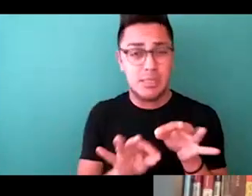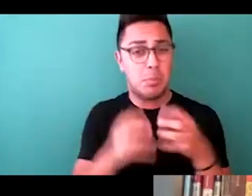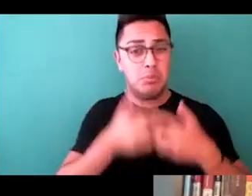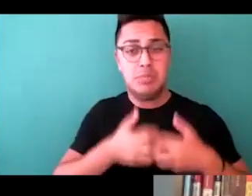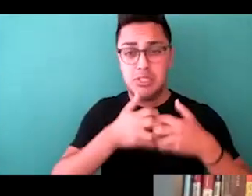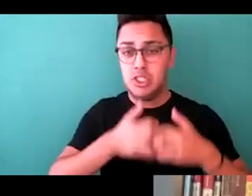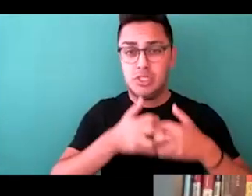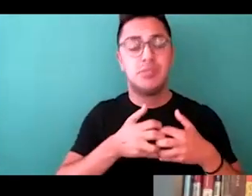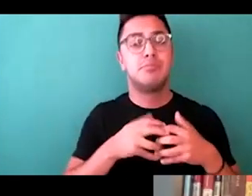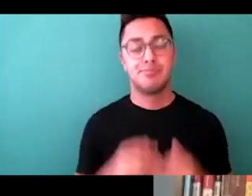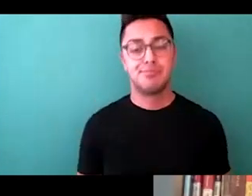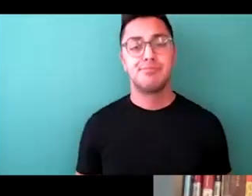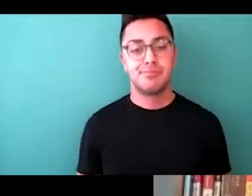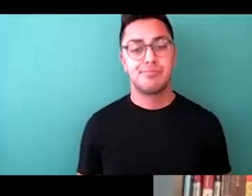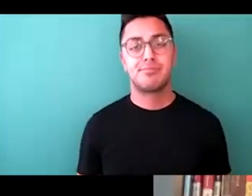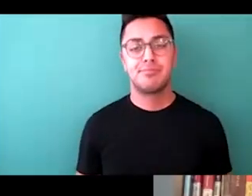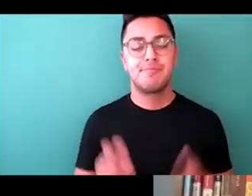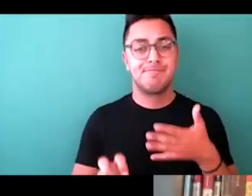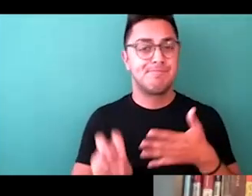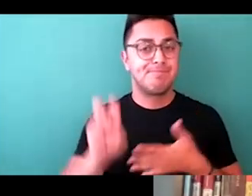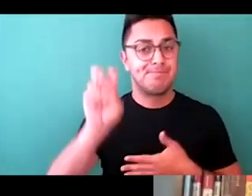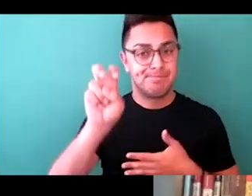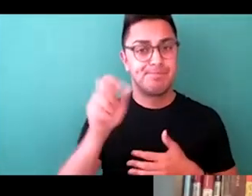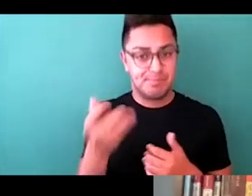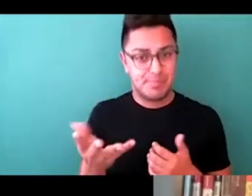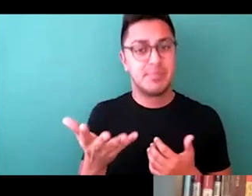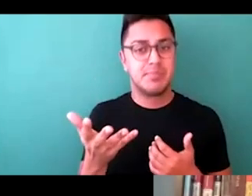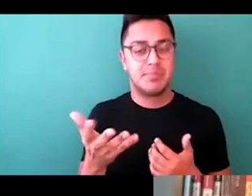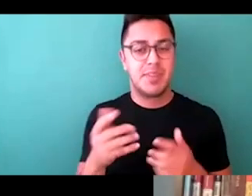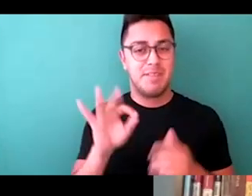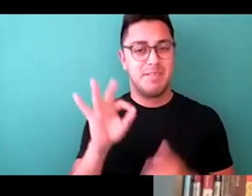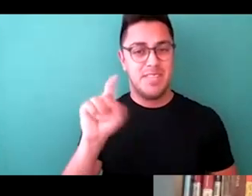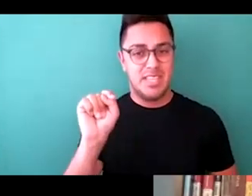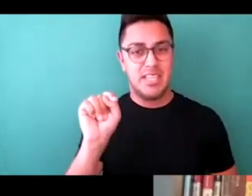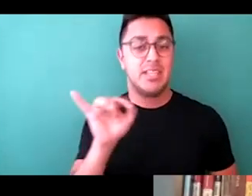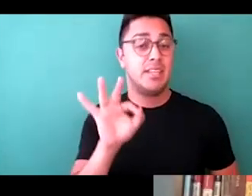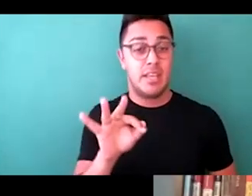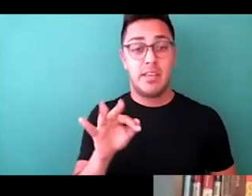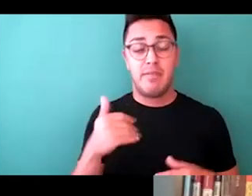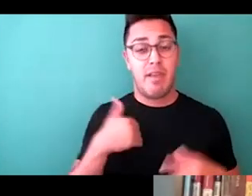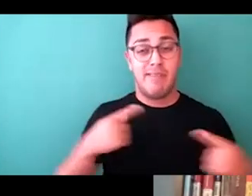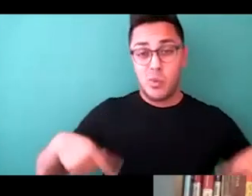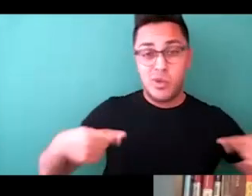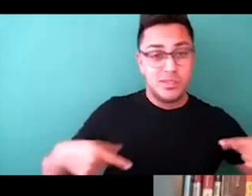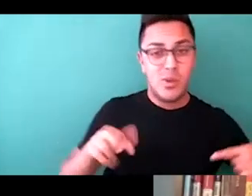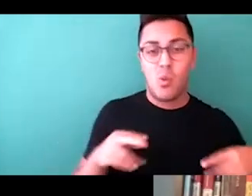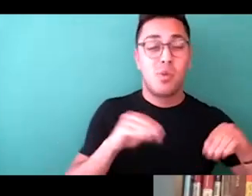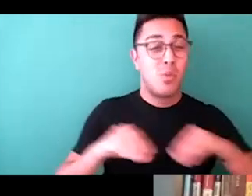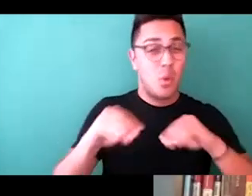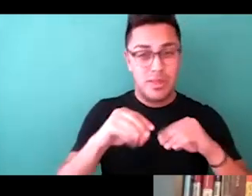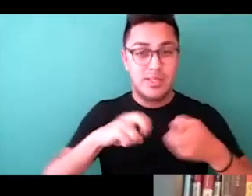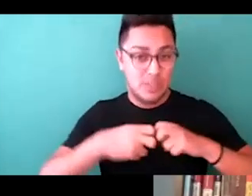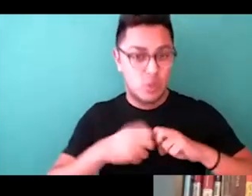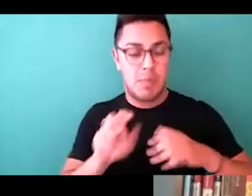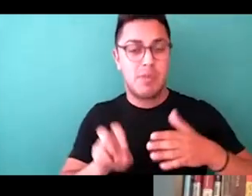several feet and anybody with mobility issues or in a wheelchair can, you know, be raised up from that